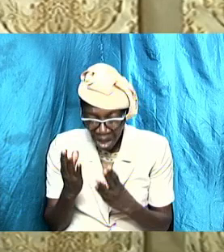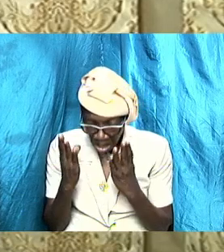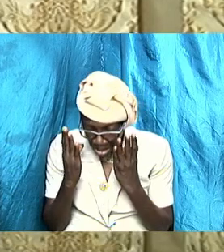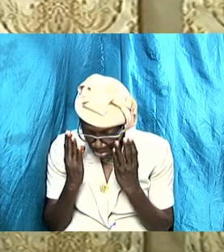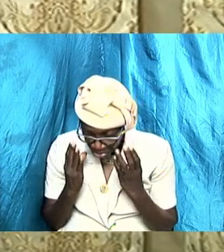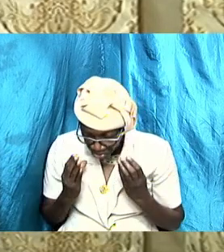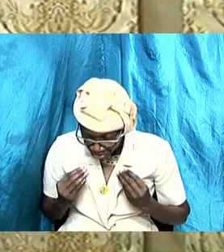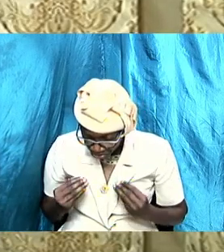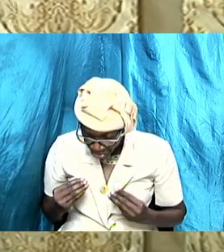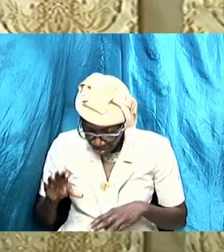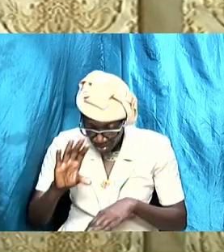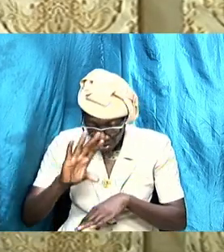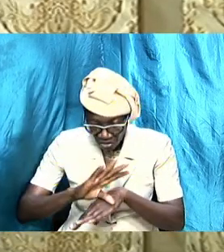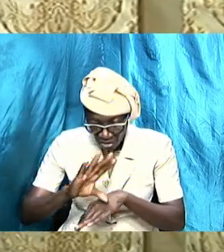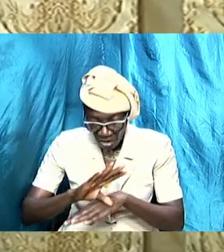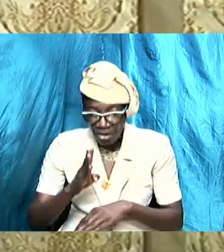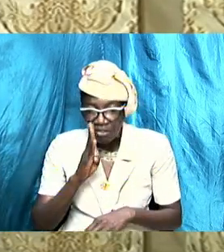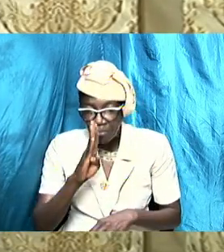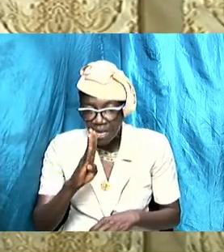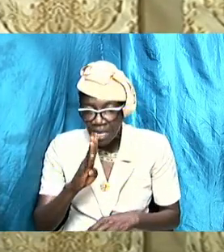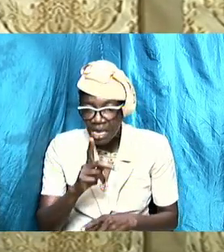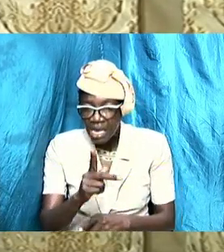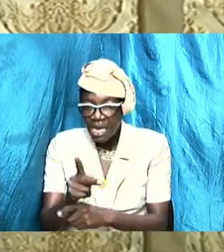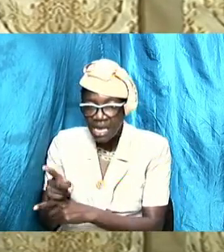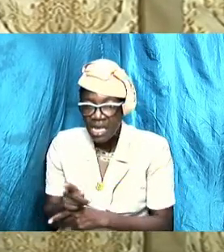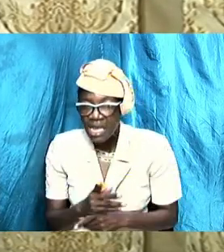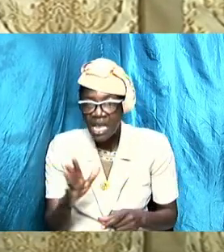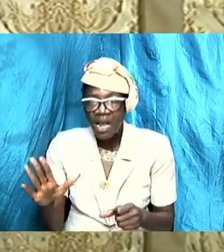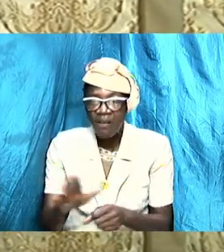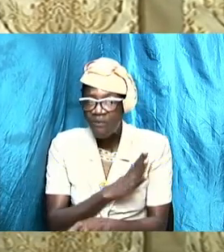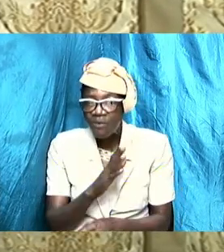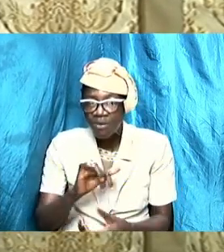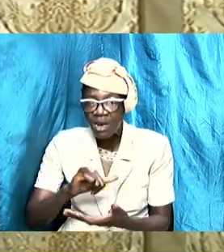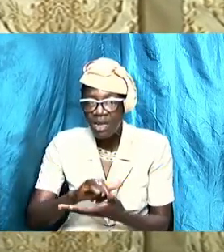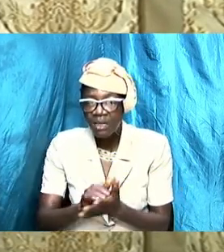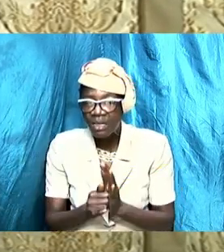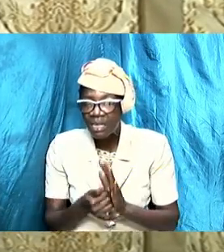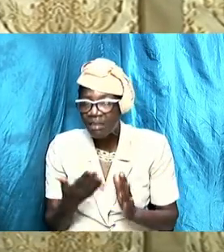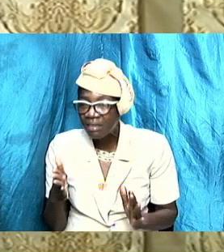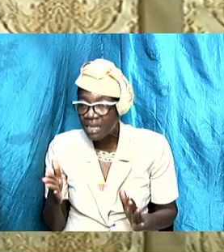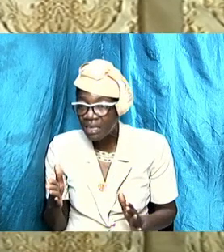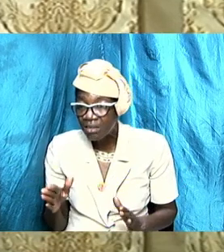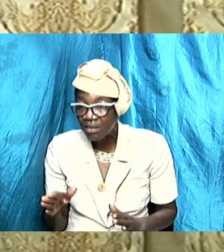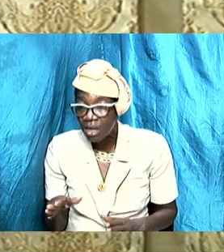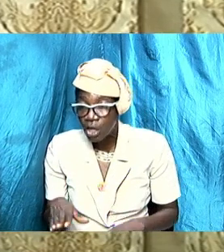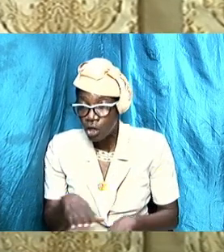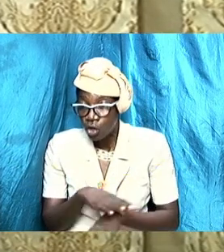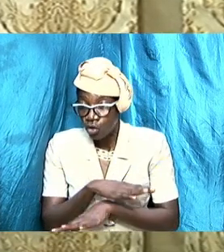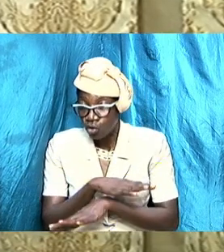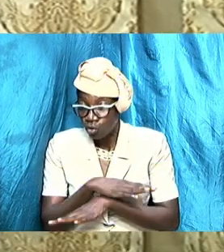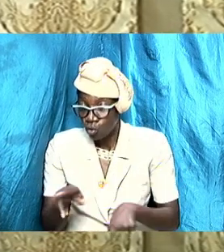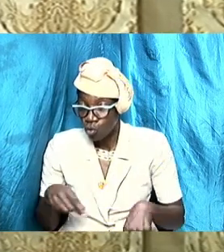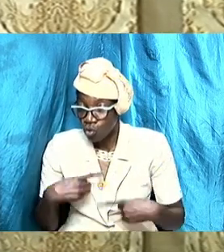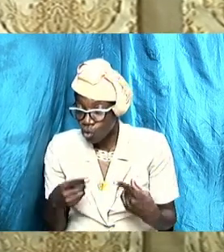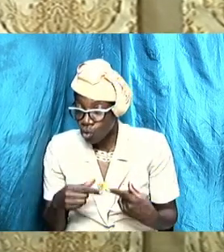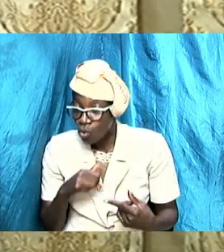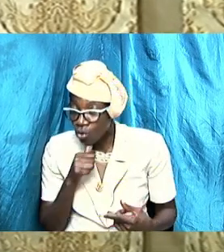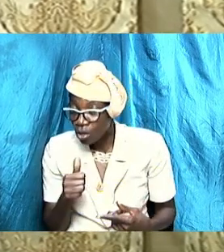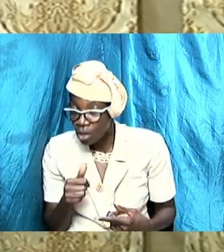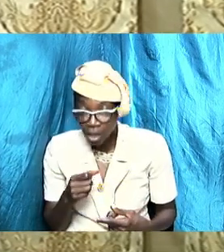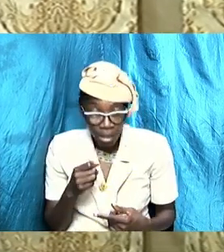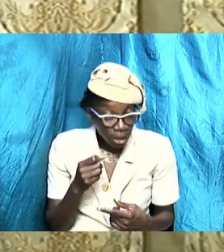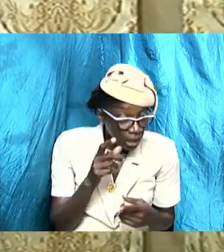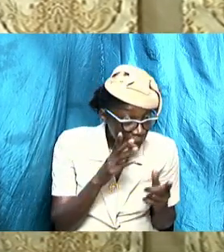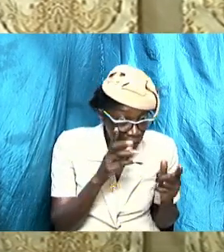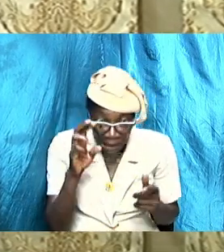and we better be careful these things do not go unnoticed in heaven and so I